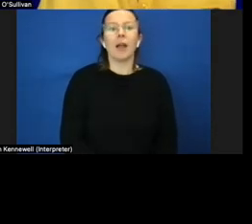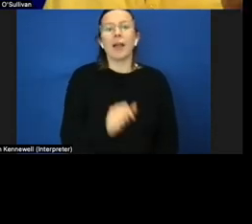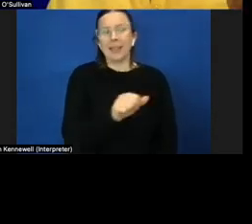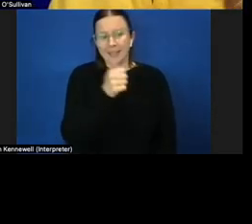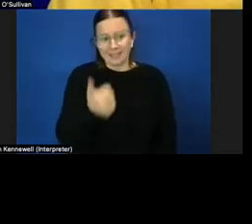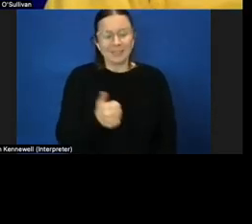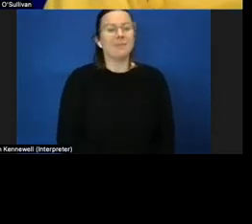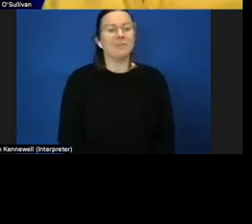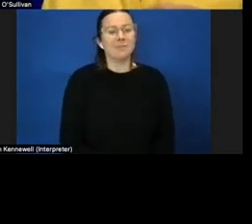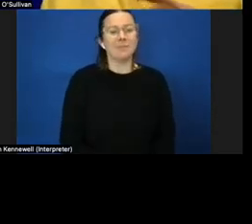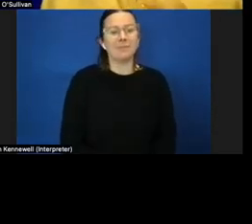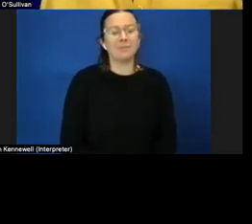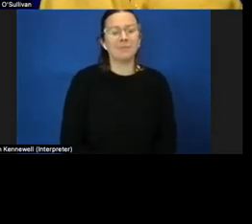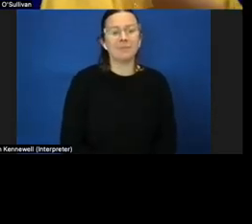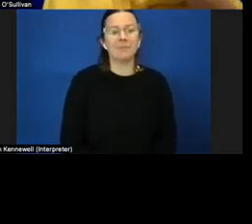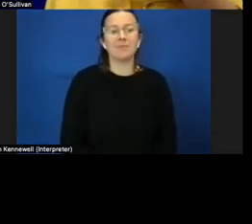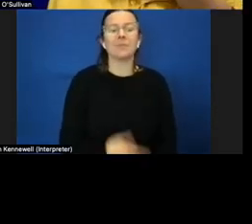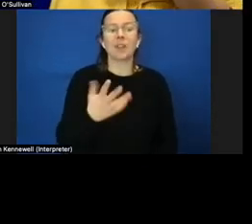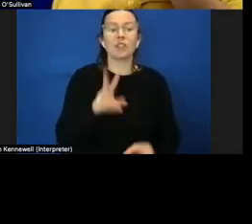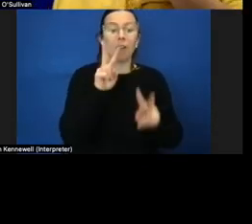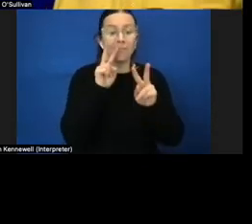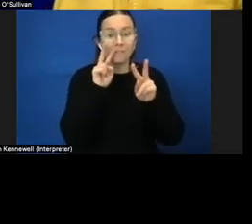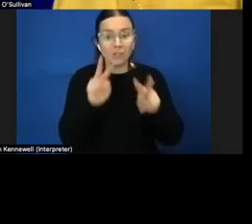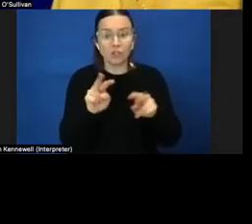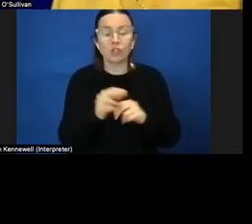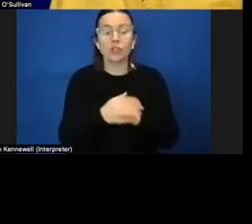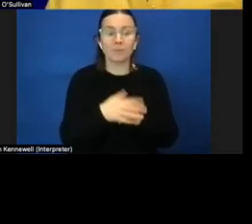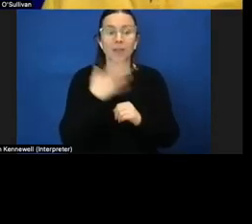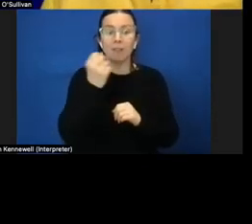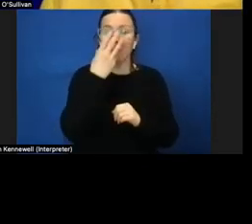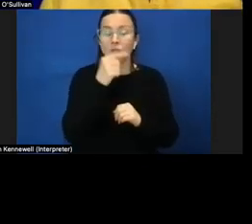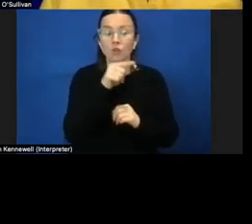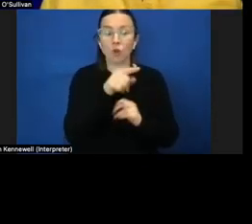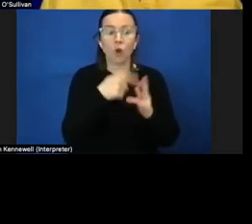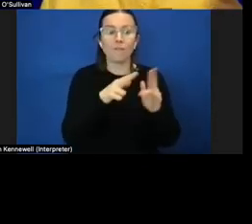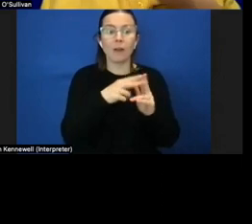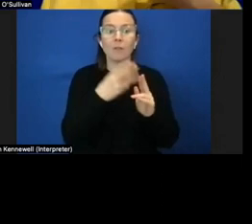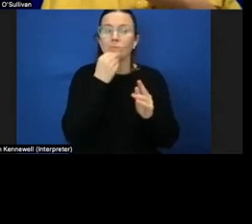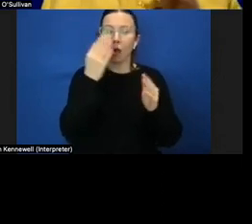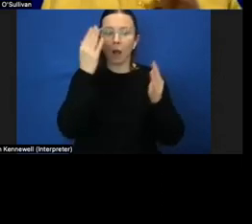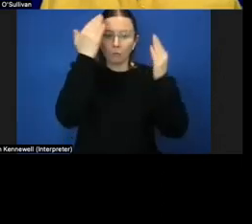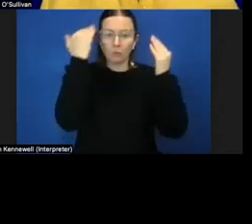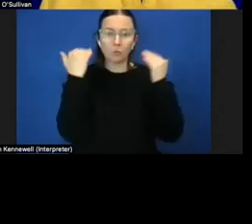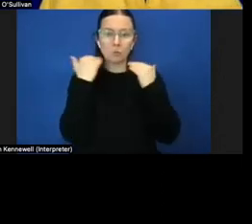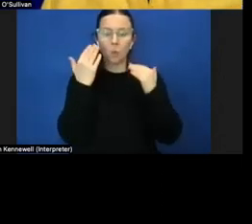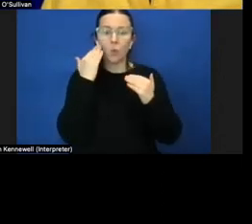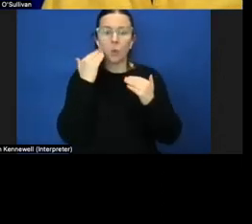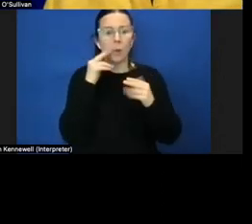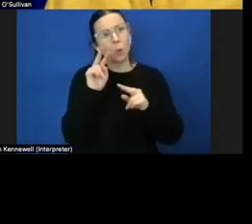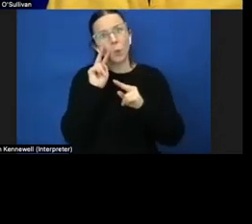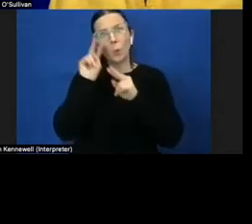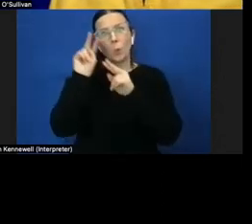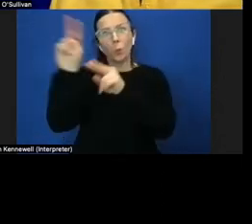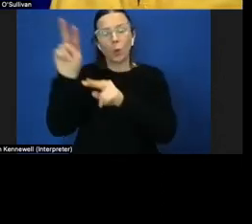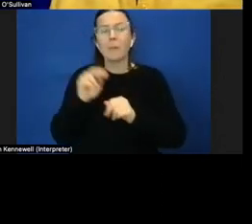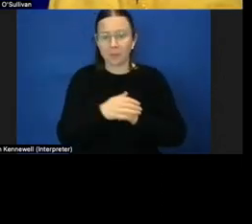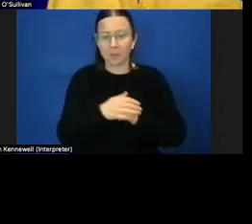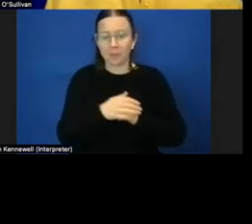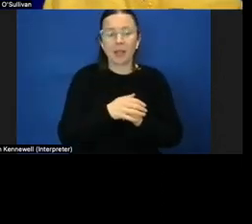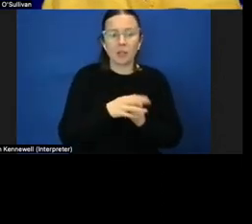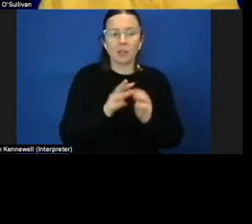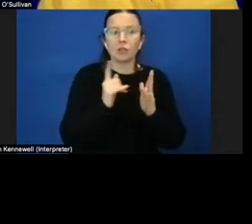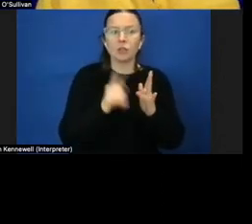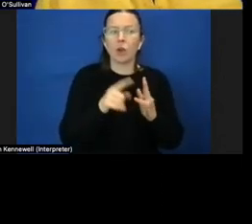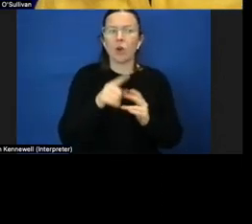renee uh so vision there's a there's a picture of a uh brunette woman looking off into the distance um when we think